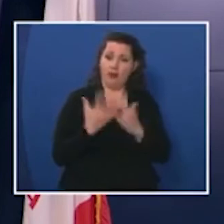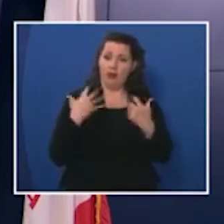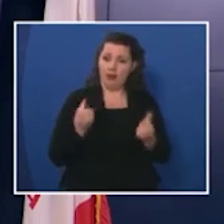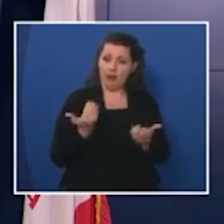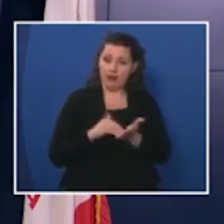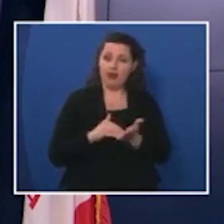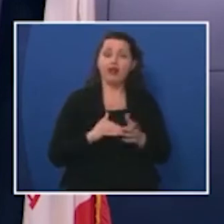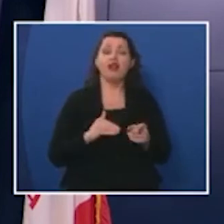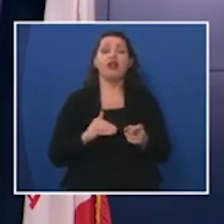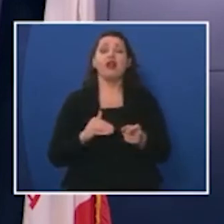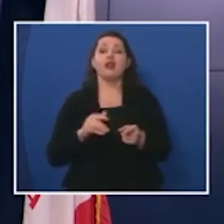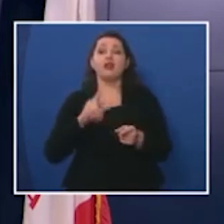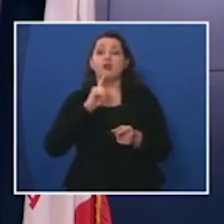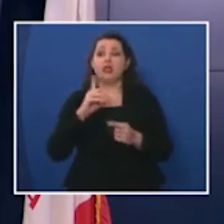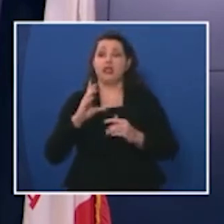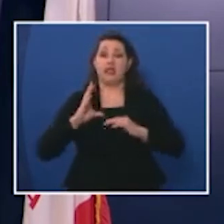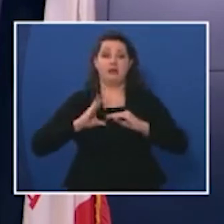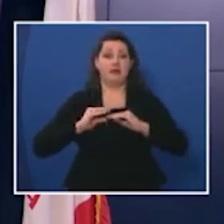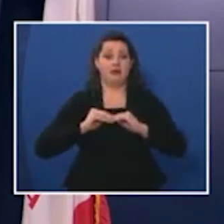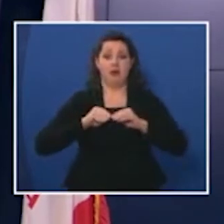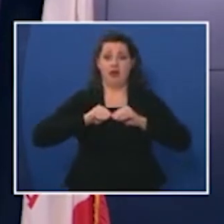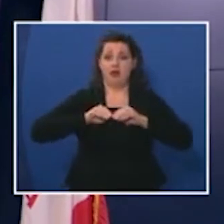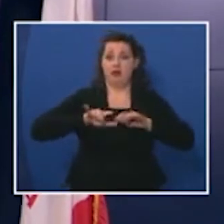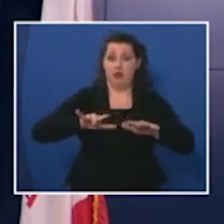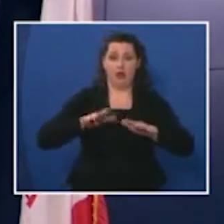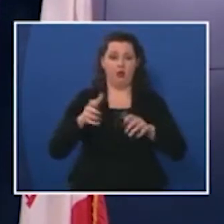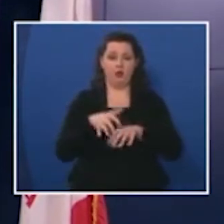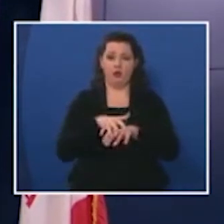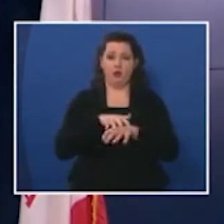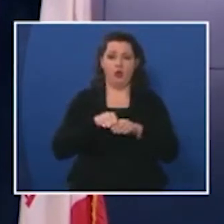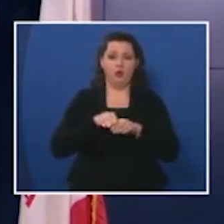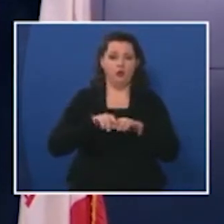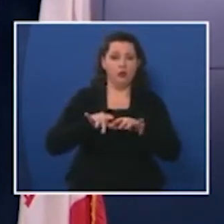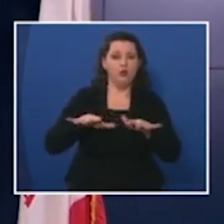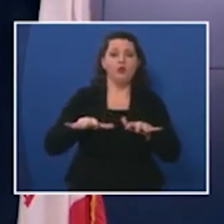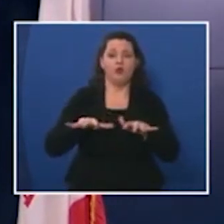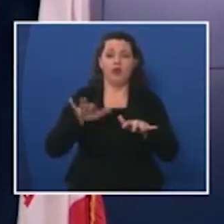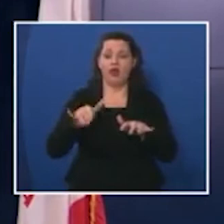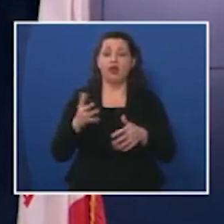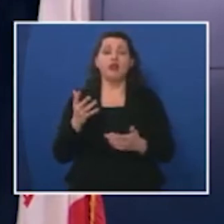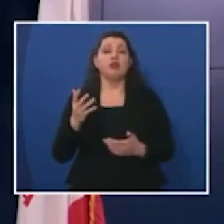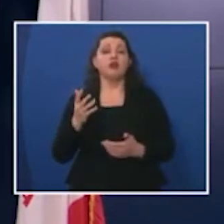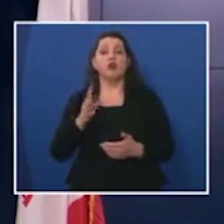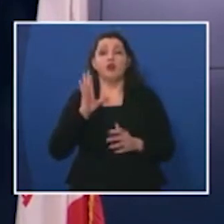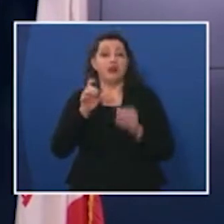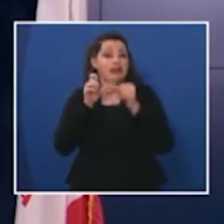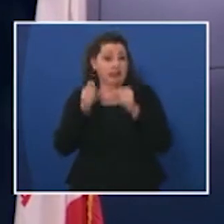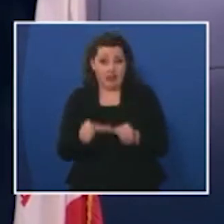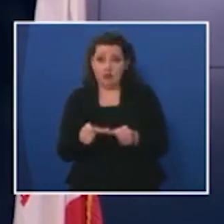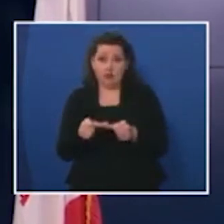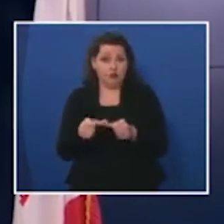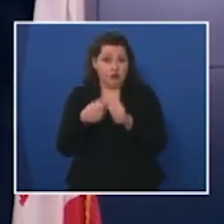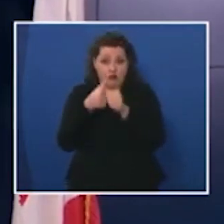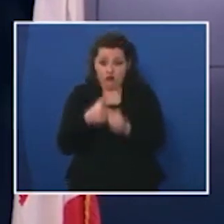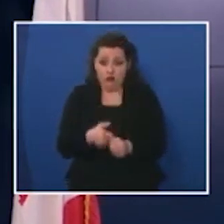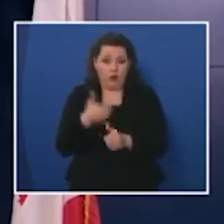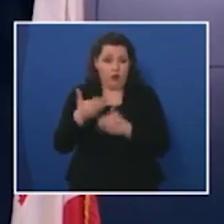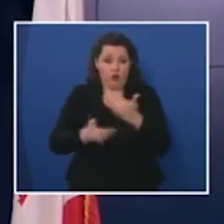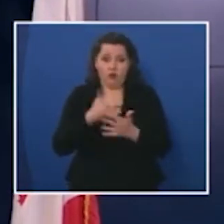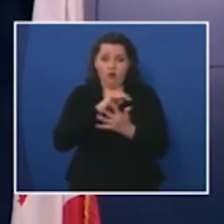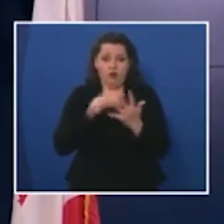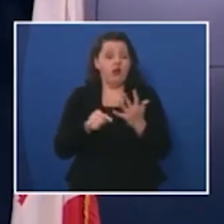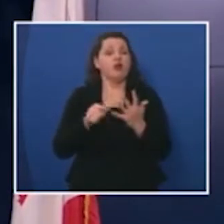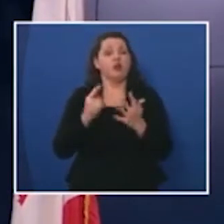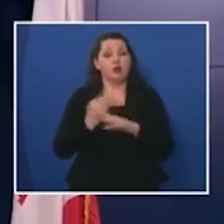really minimize the virus spread and the scope of what we're seeing so we're going to continue to do what we've been doing we're going to base it on